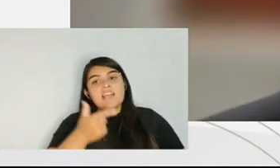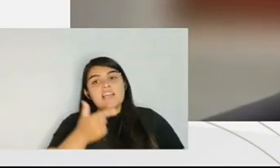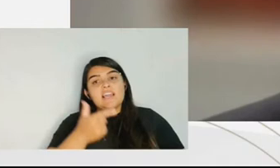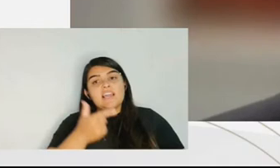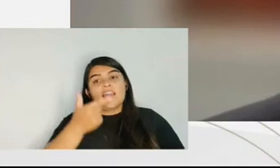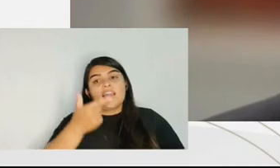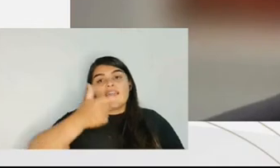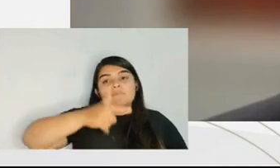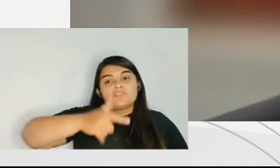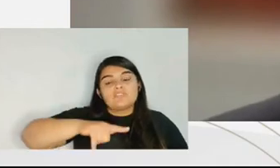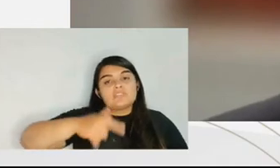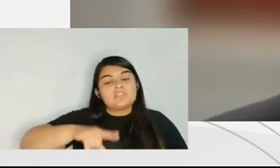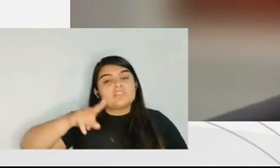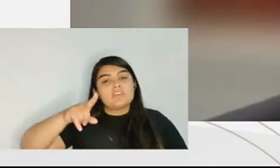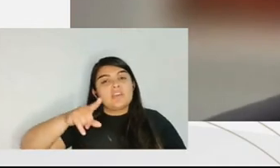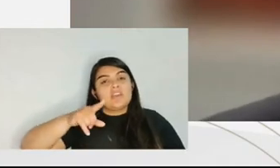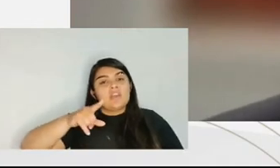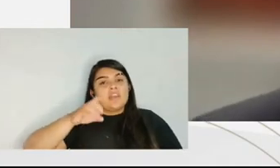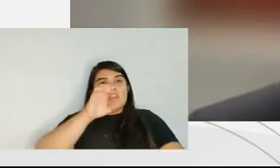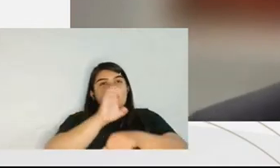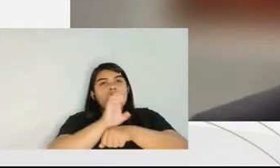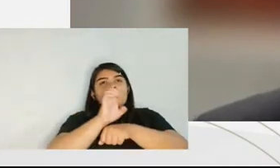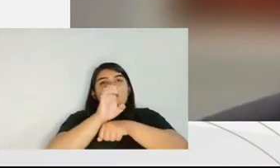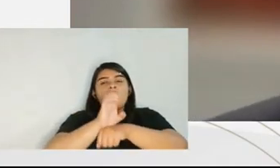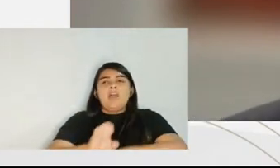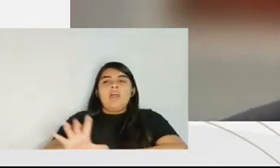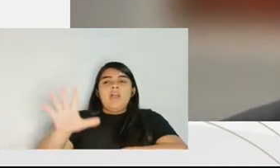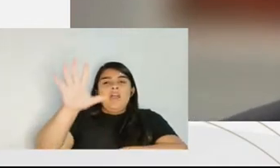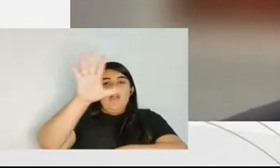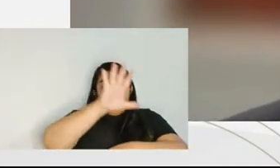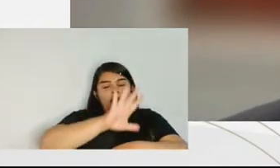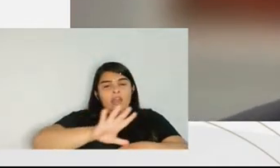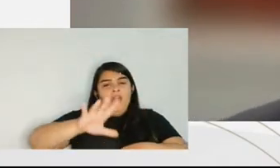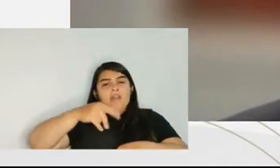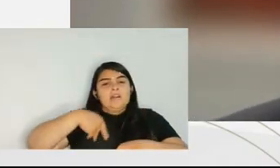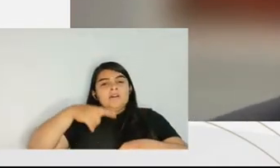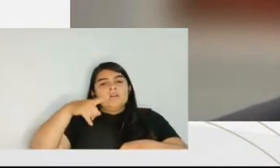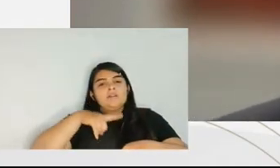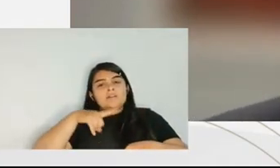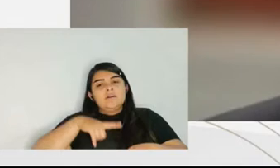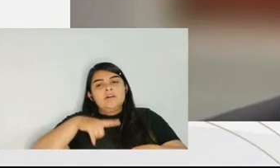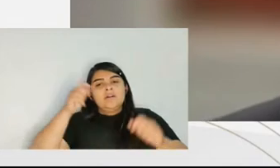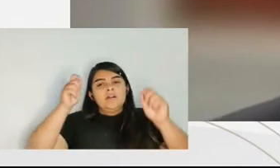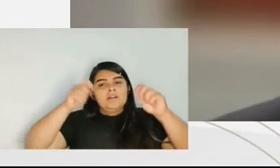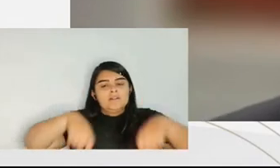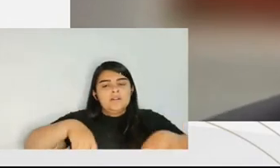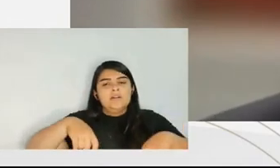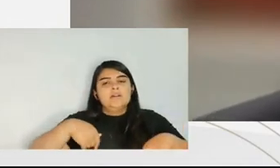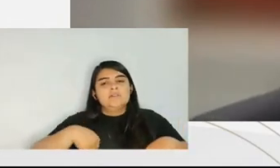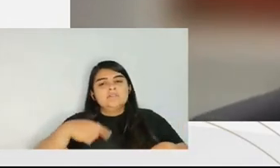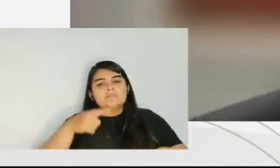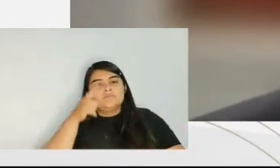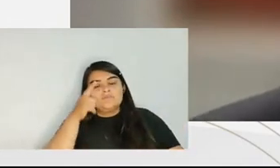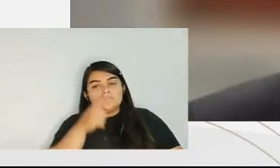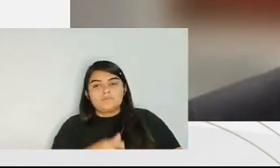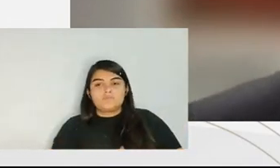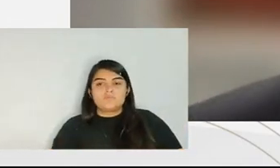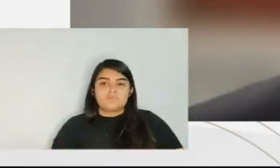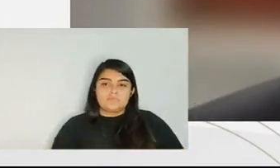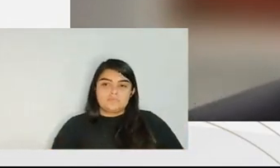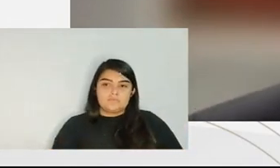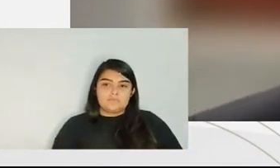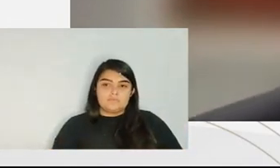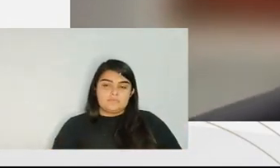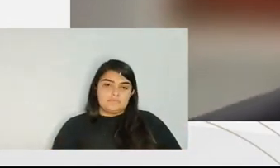of recurrence. especially i think it's been used in wisconsin i would like for the